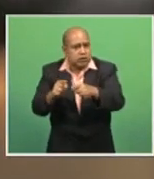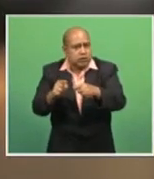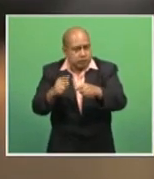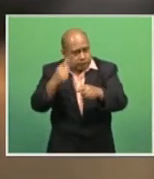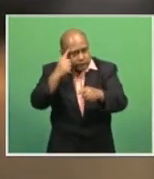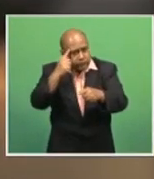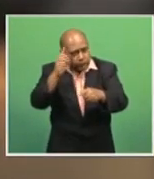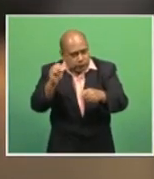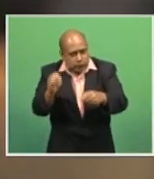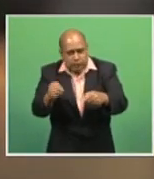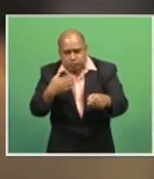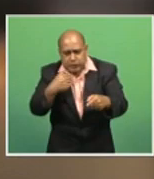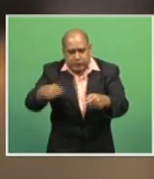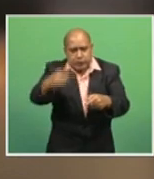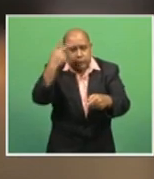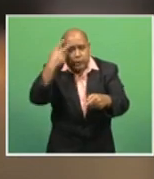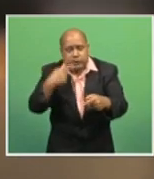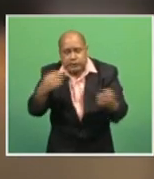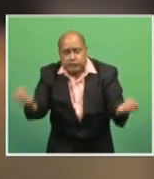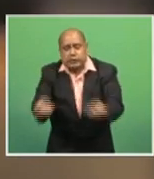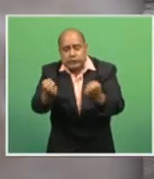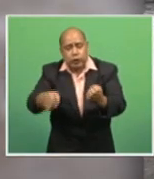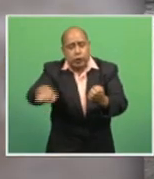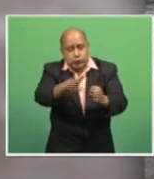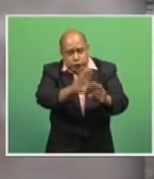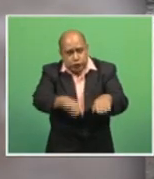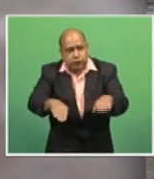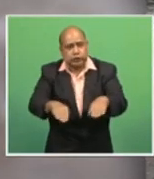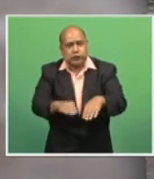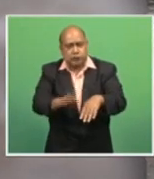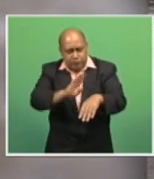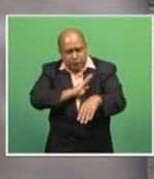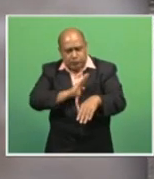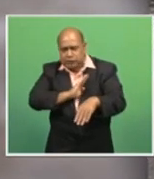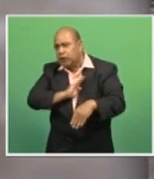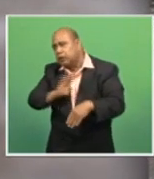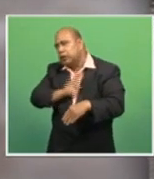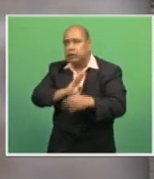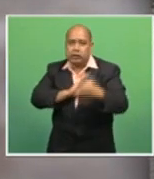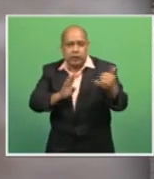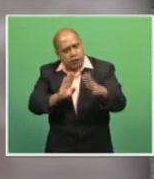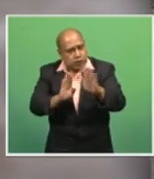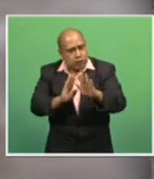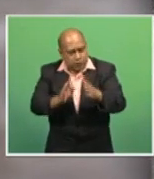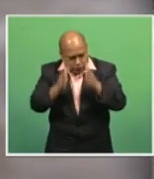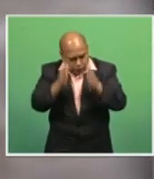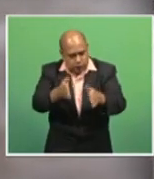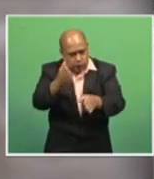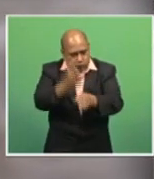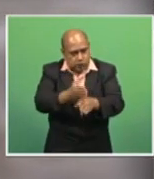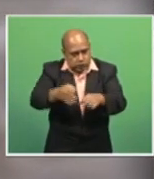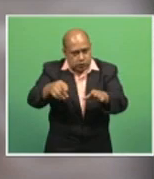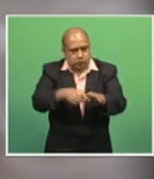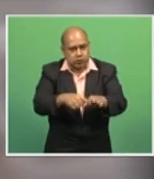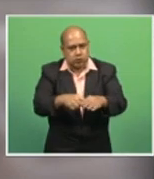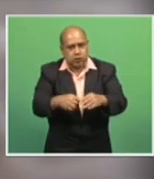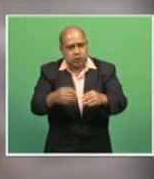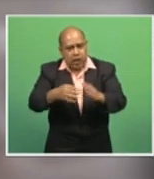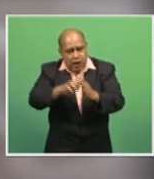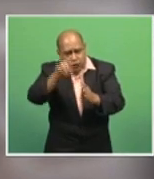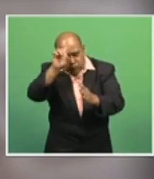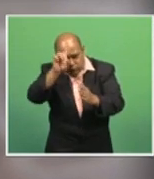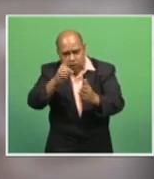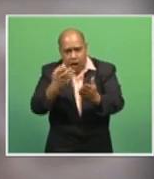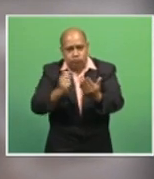ministry's supplementary learning materials. She says children should stay tuned to their educational programs on Radio Fiji